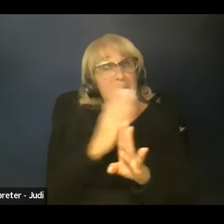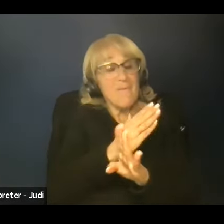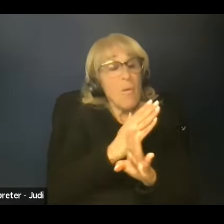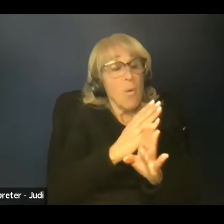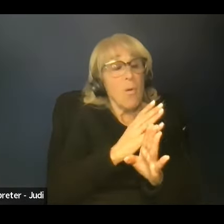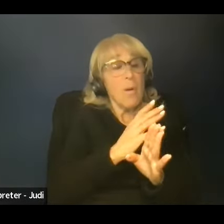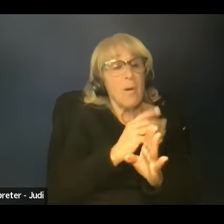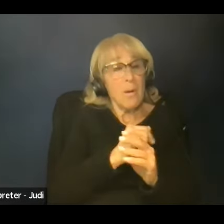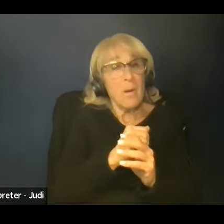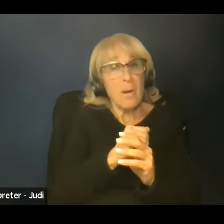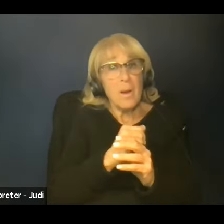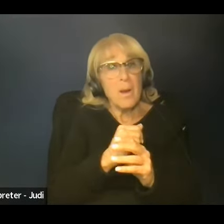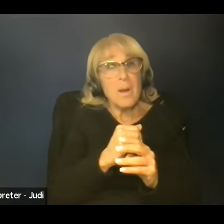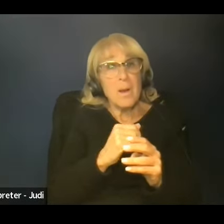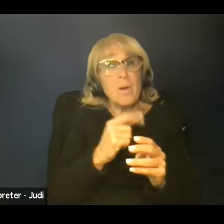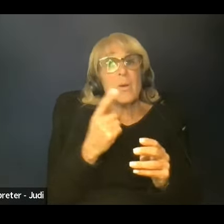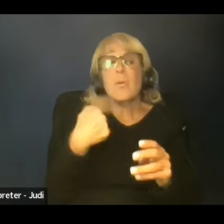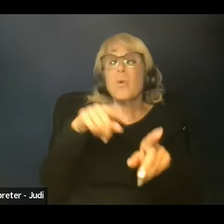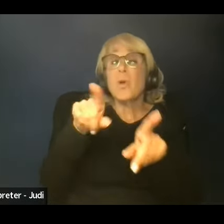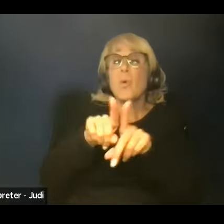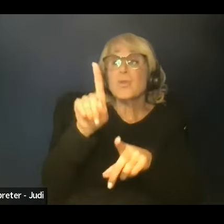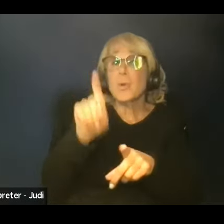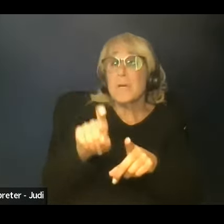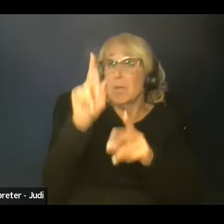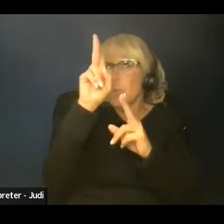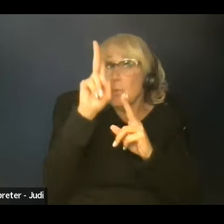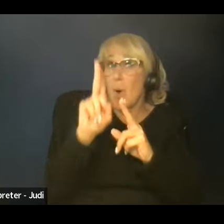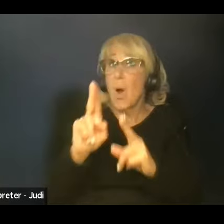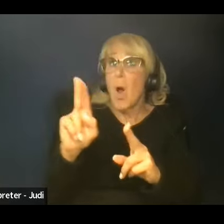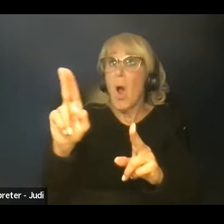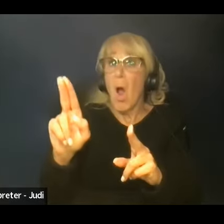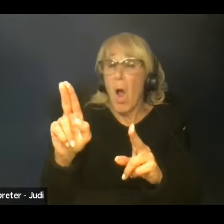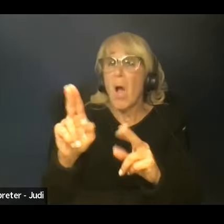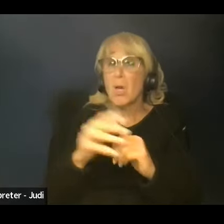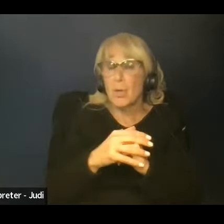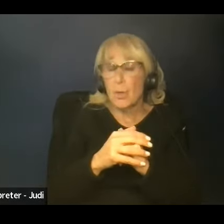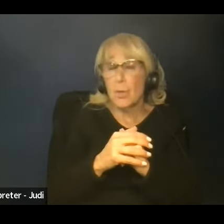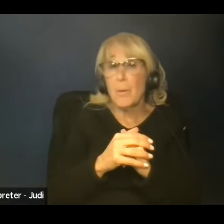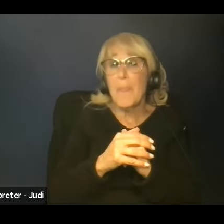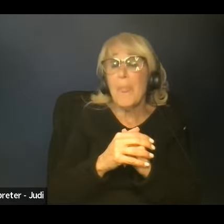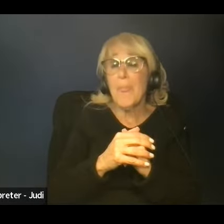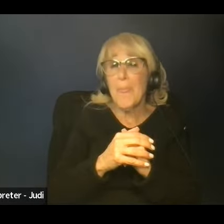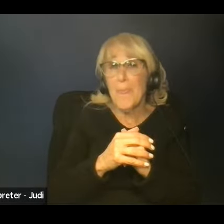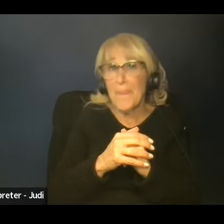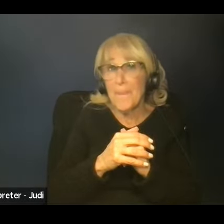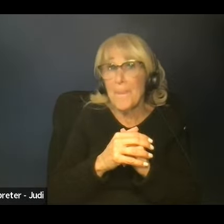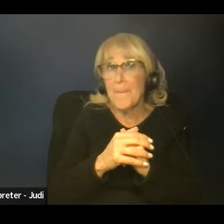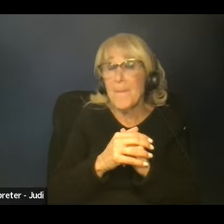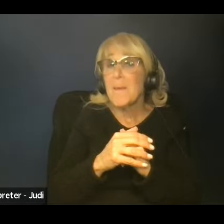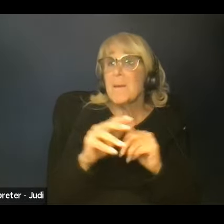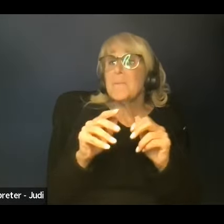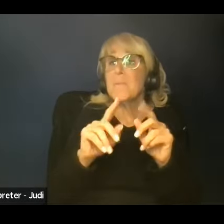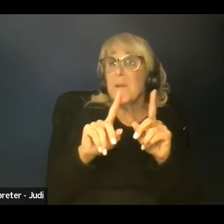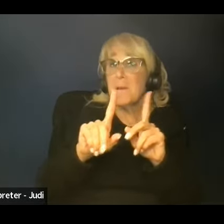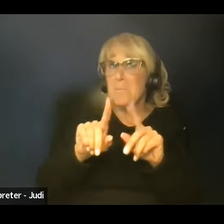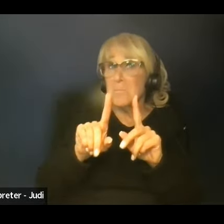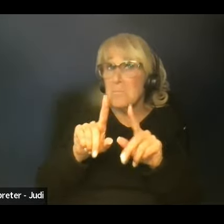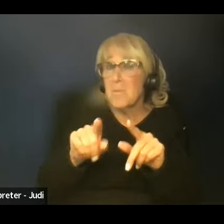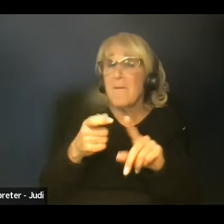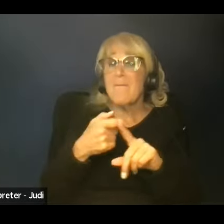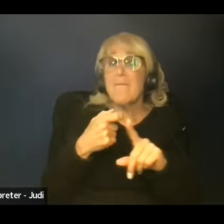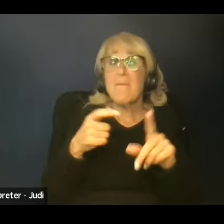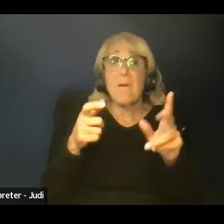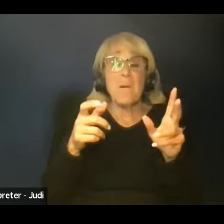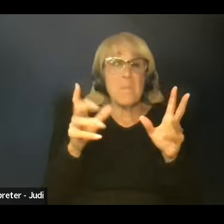believe that we also need to honor those attendees of the, of the listening sessions